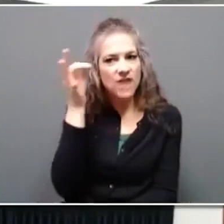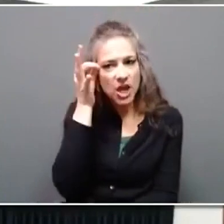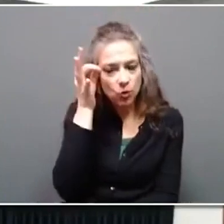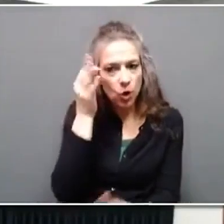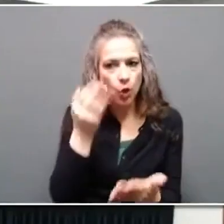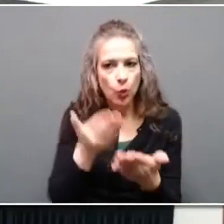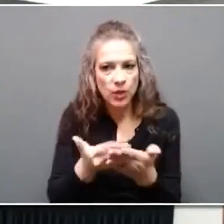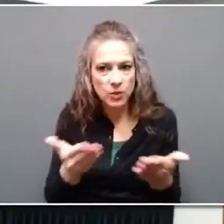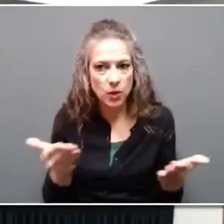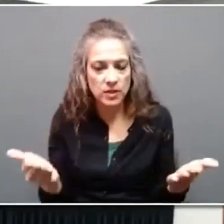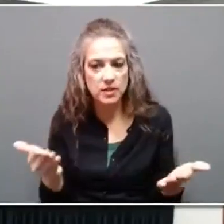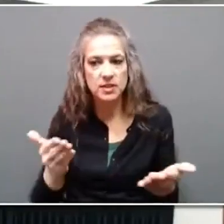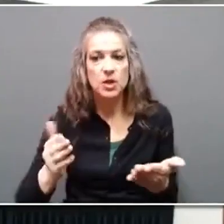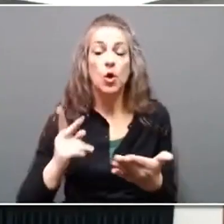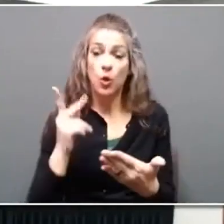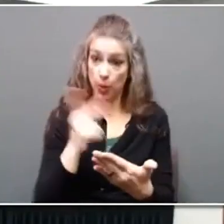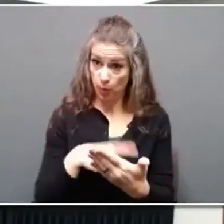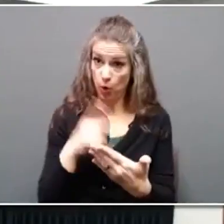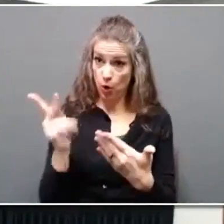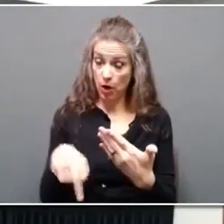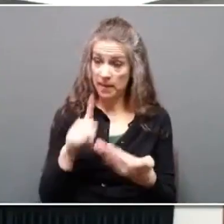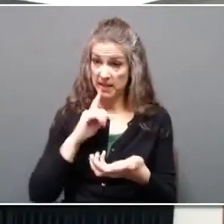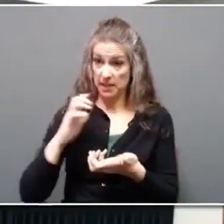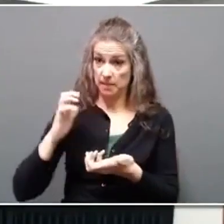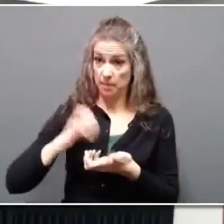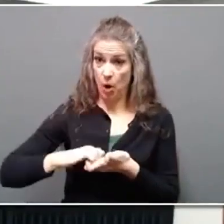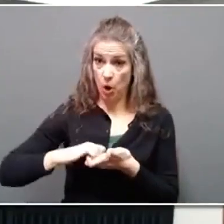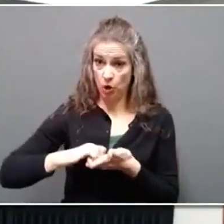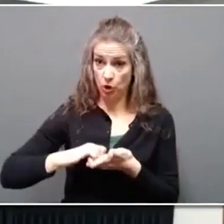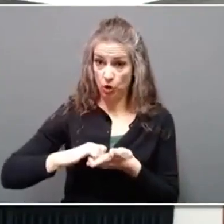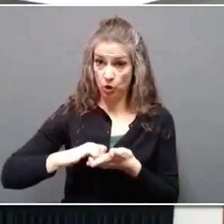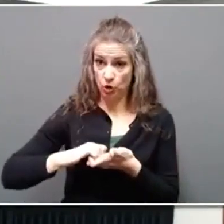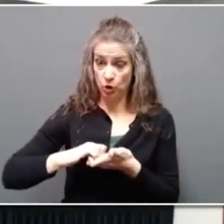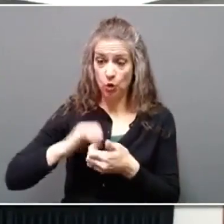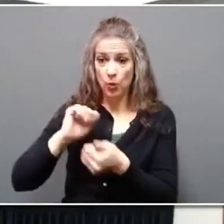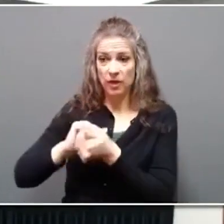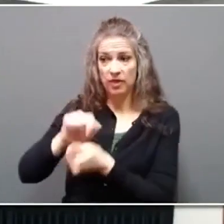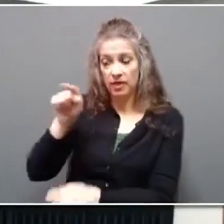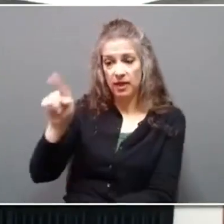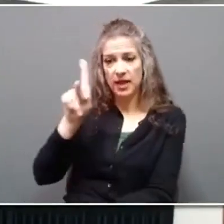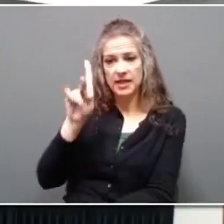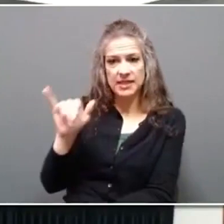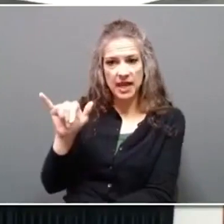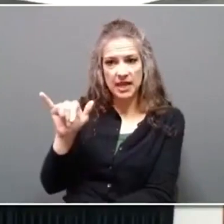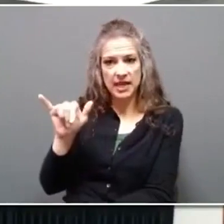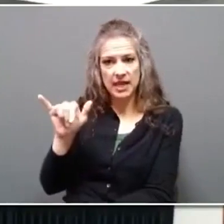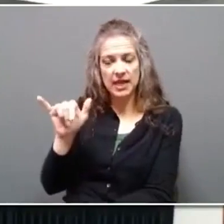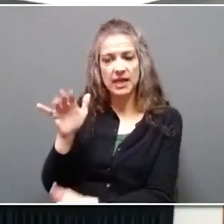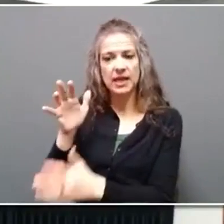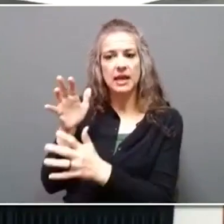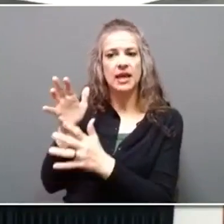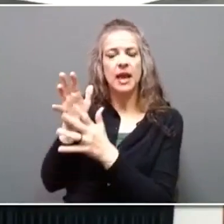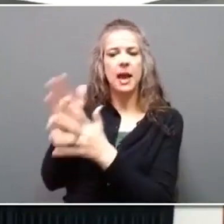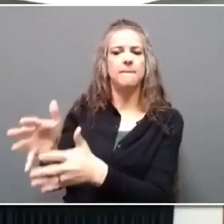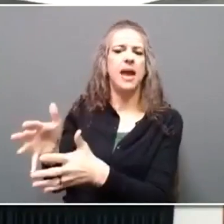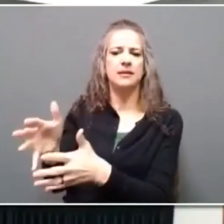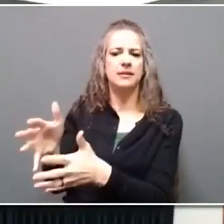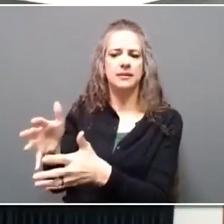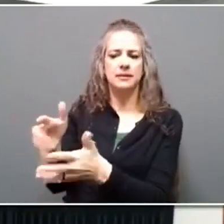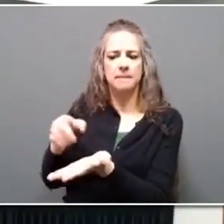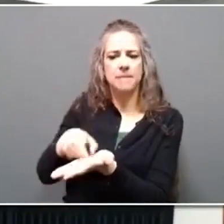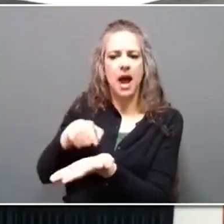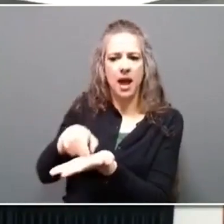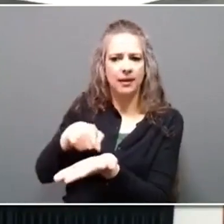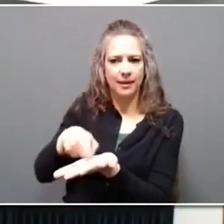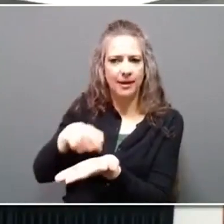program is a partnership program with Kentucky's Abandoned Mine Land Division. And it's up